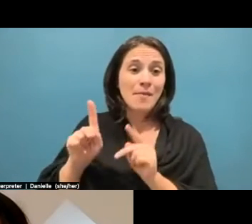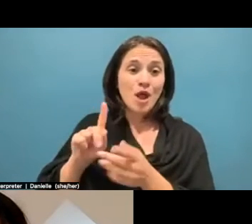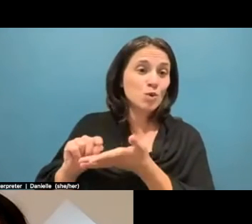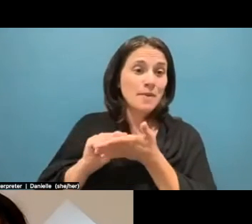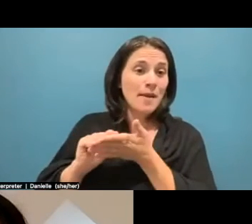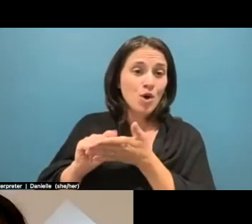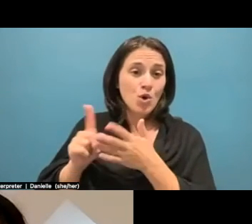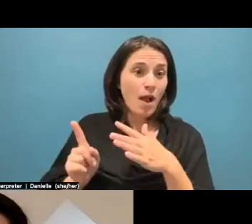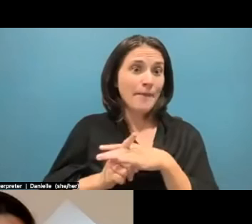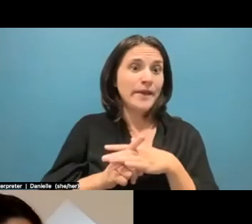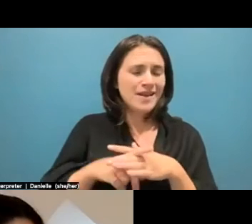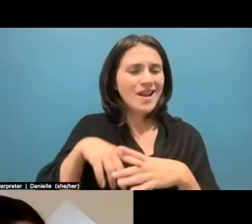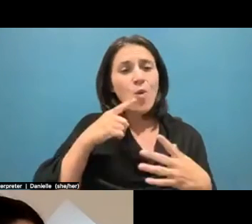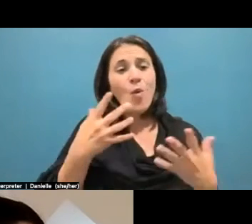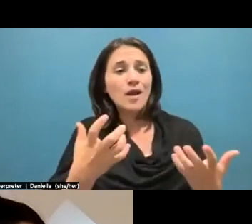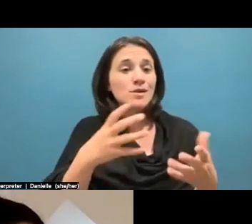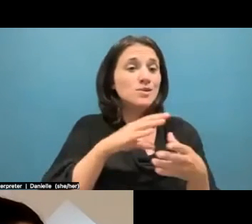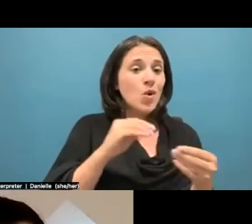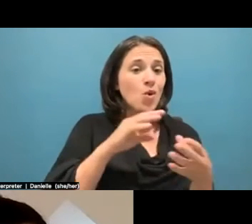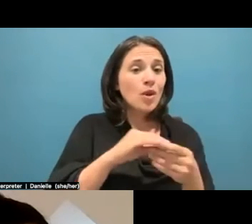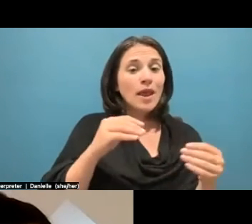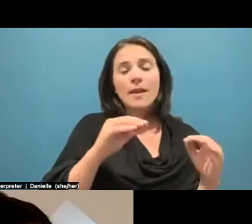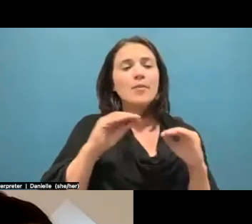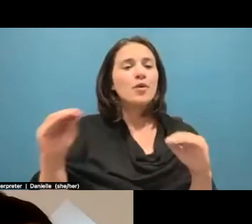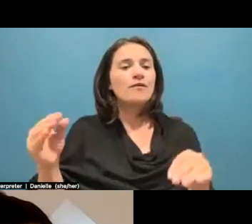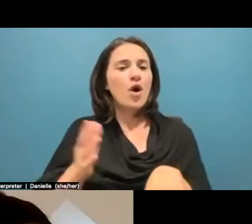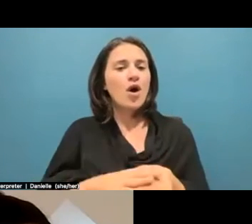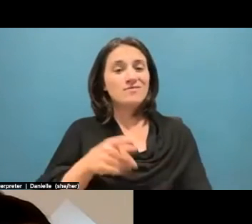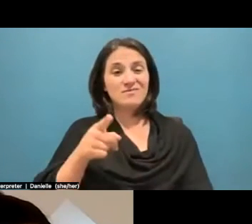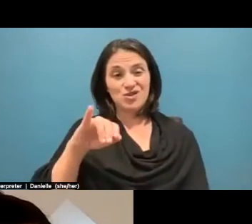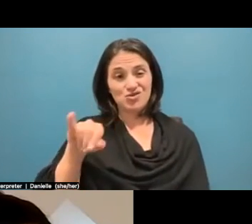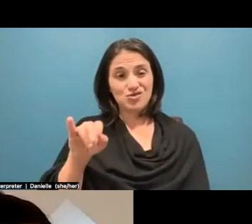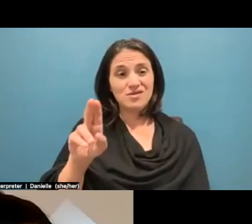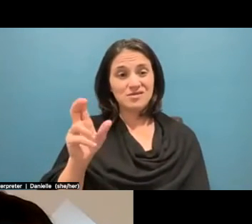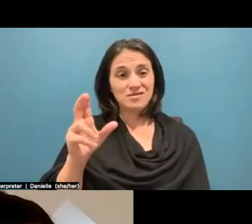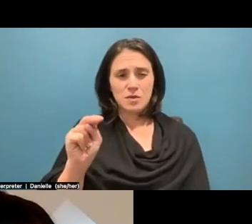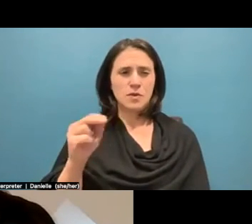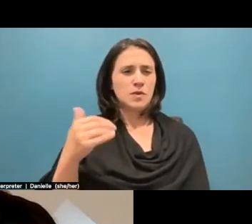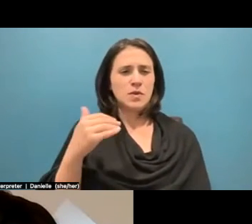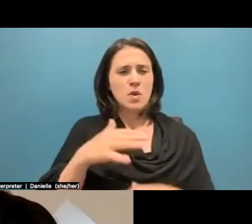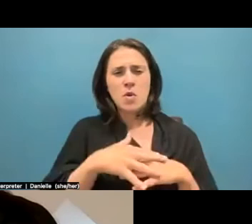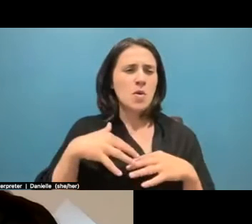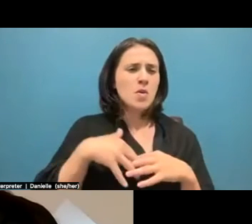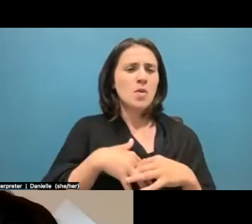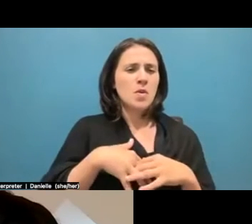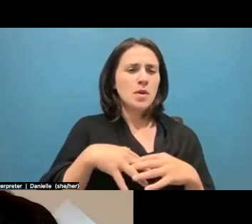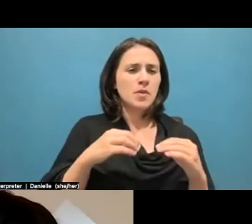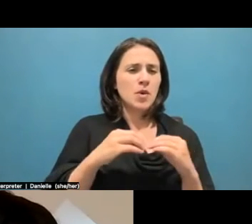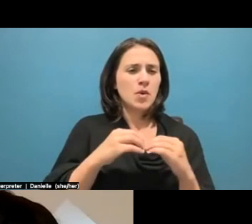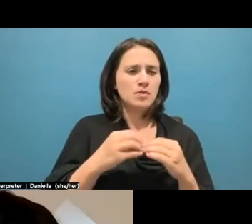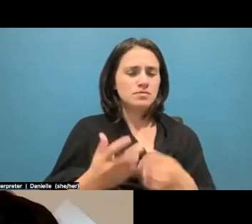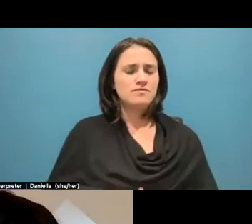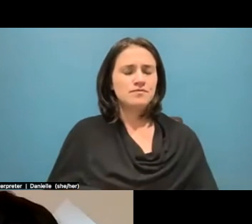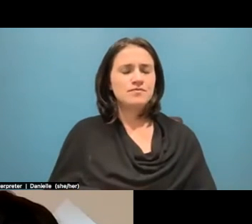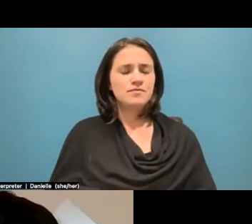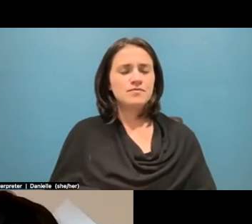to move on. And Justin's approach has been very, very different from that, you know. But just like that, right? Those stories, they